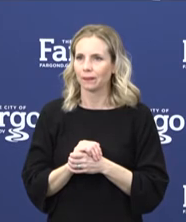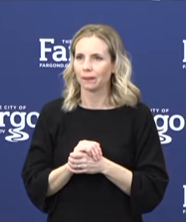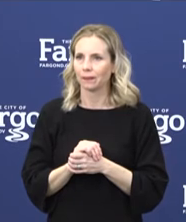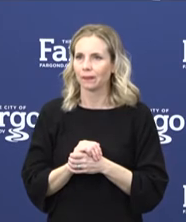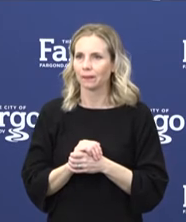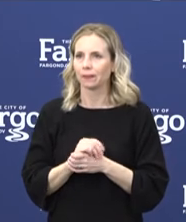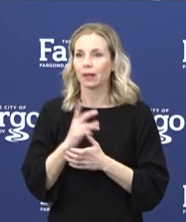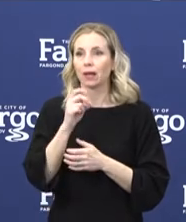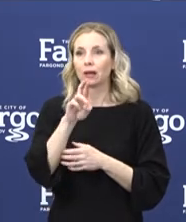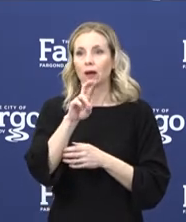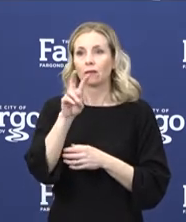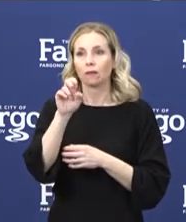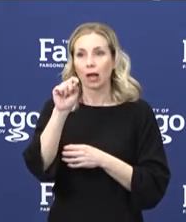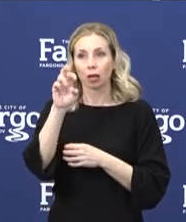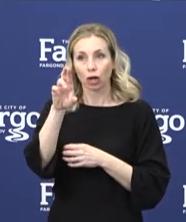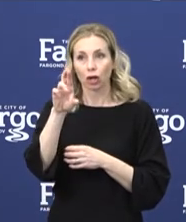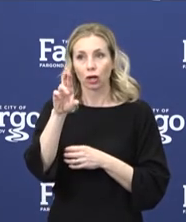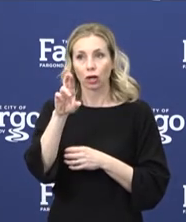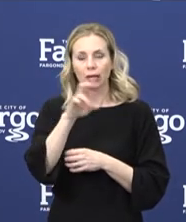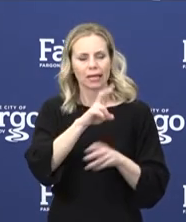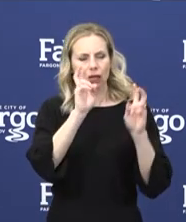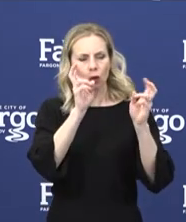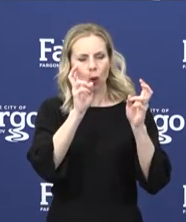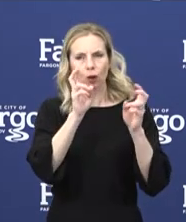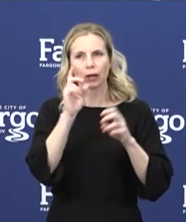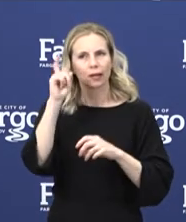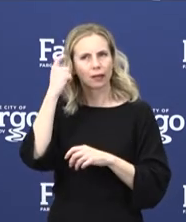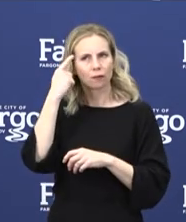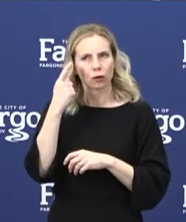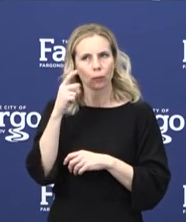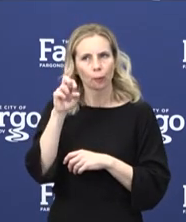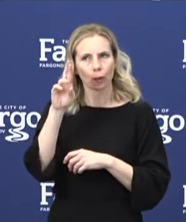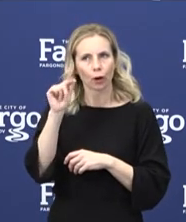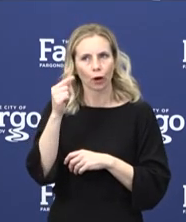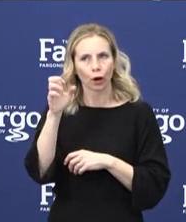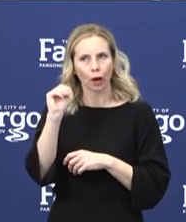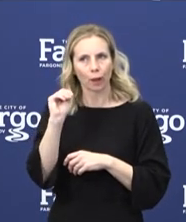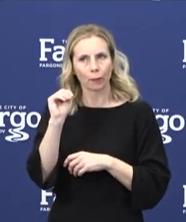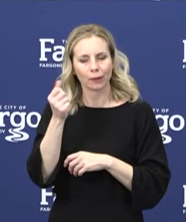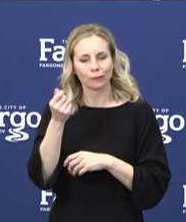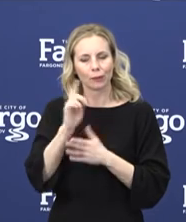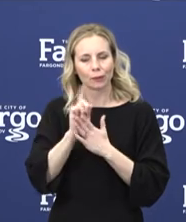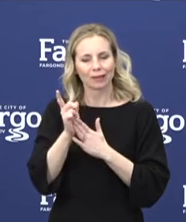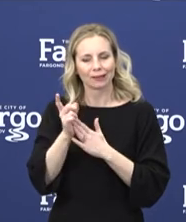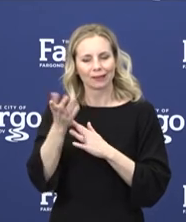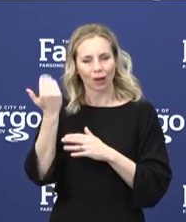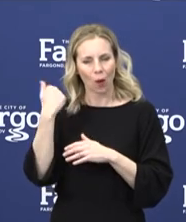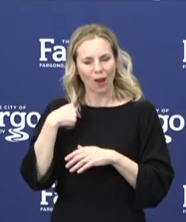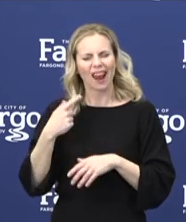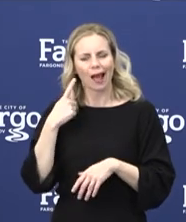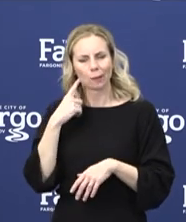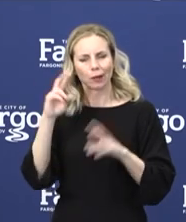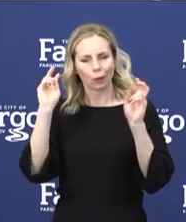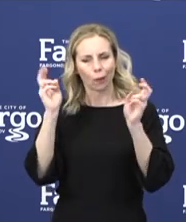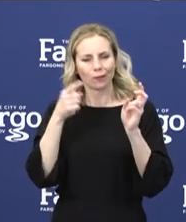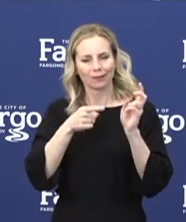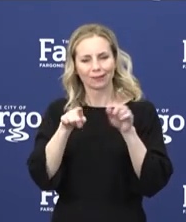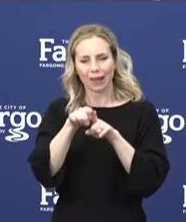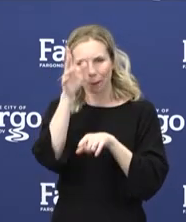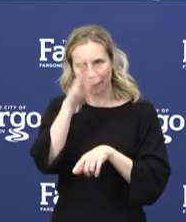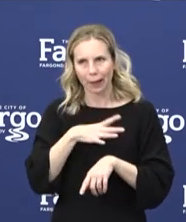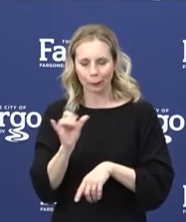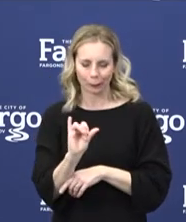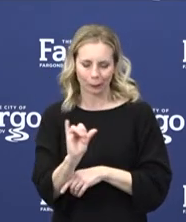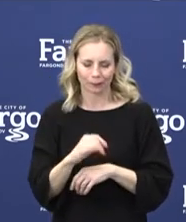Dr. Vettors quoted Governor Burgum a few minutes ago, and I'm going to too today. As